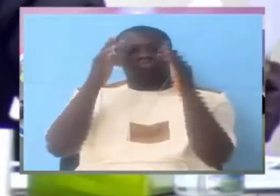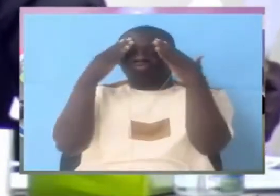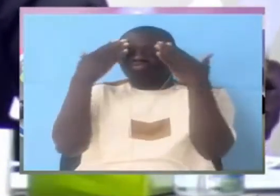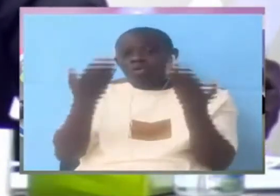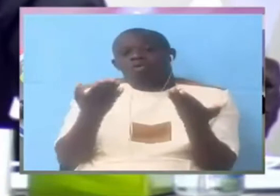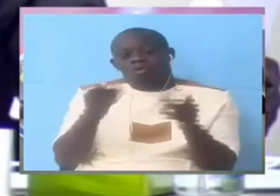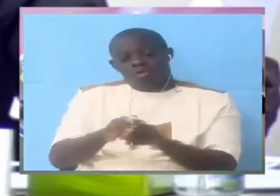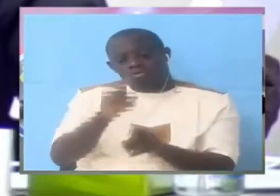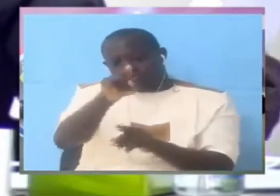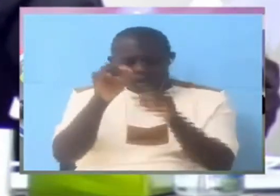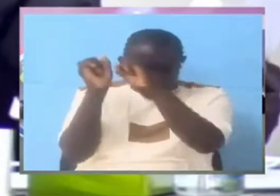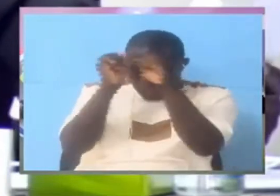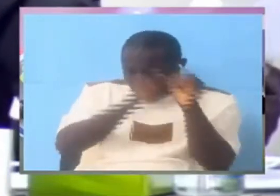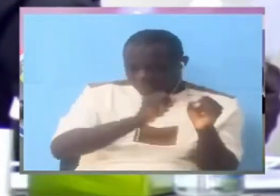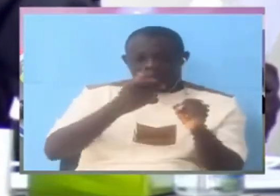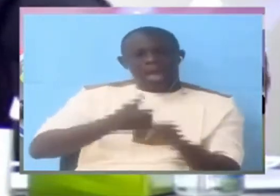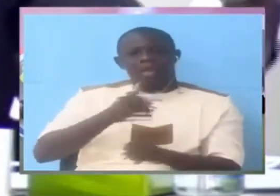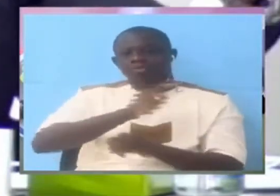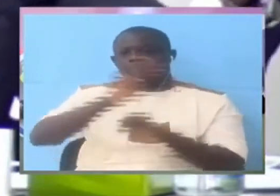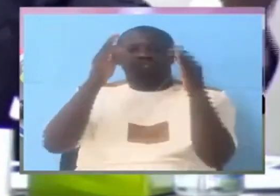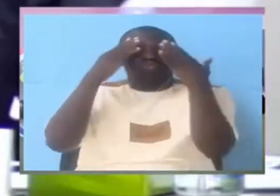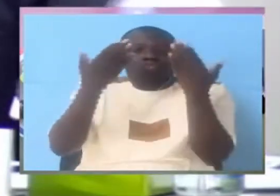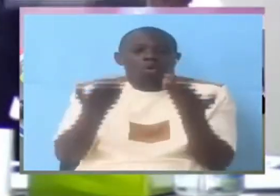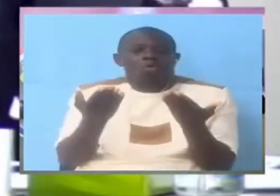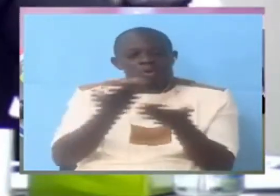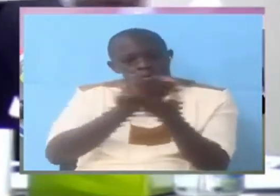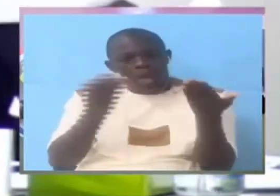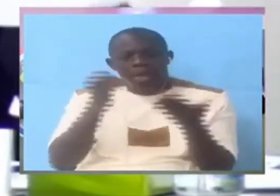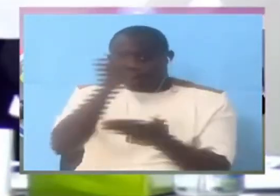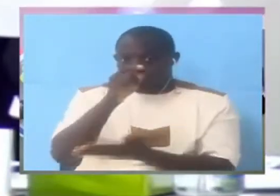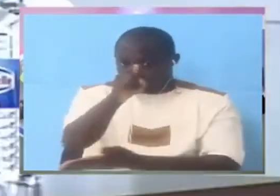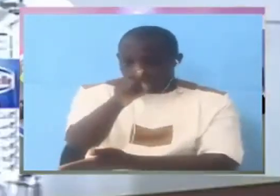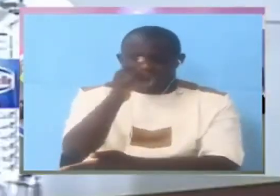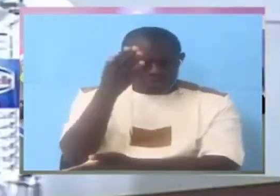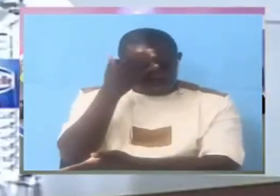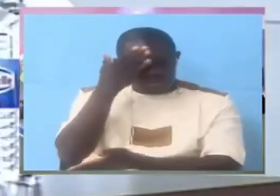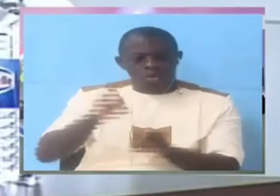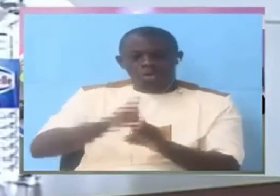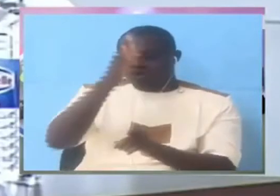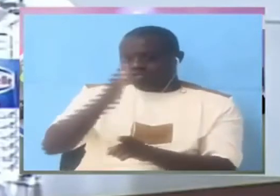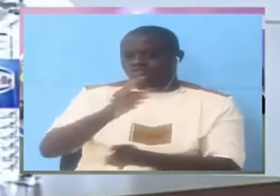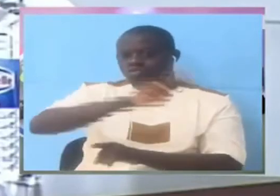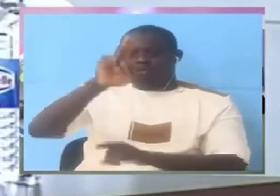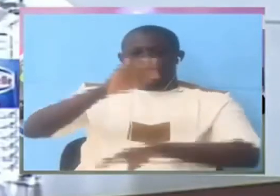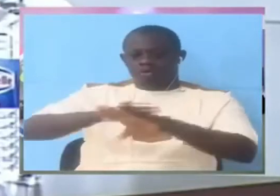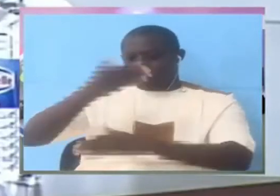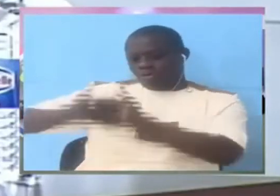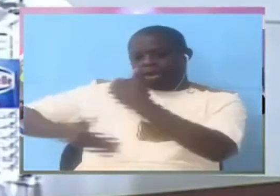are hiding behind i don't know because you know that the truth is not on your side